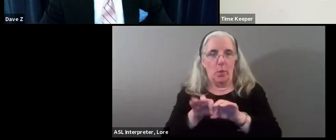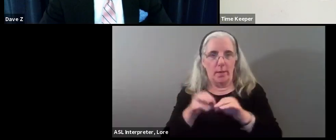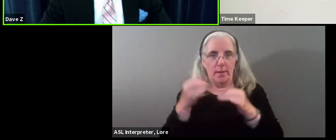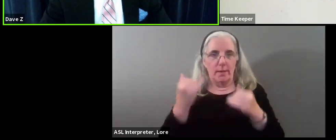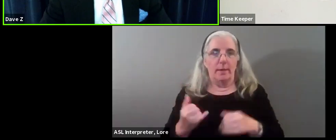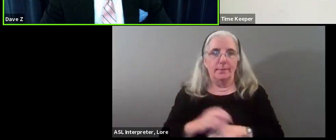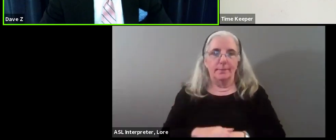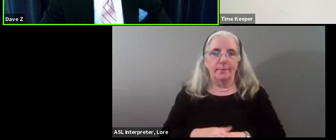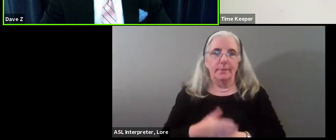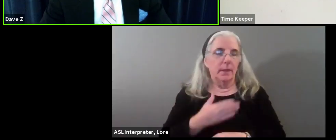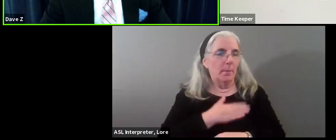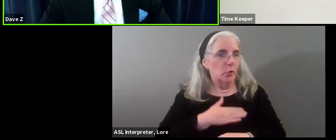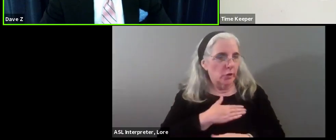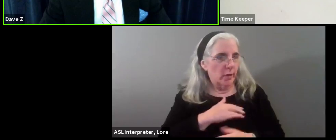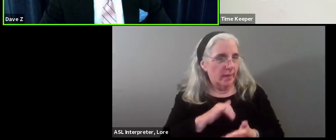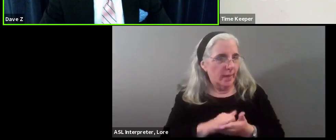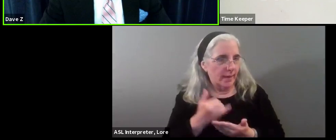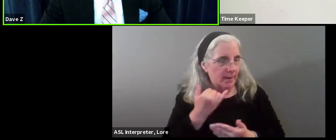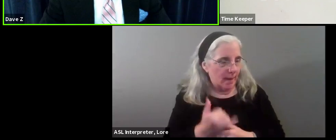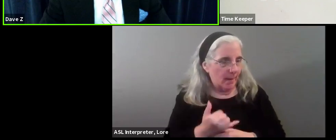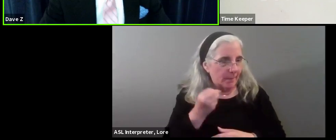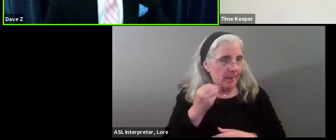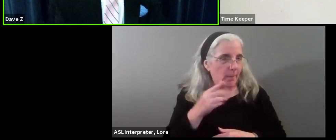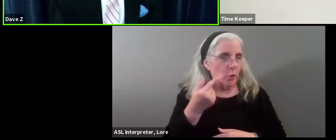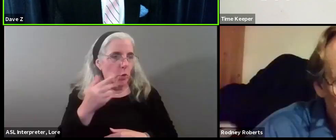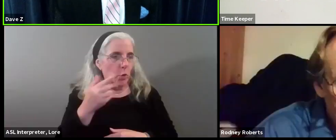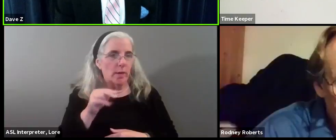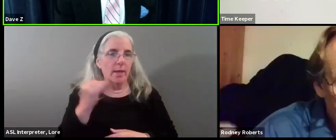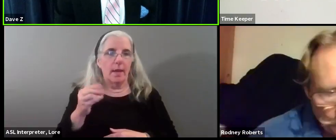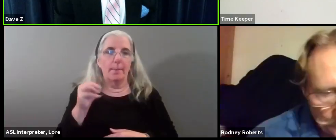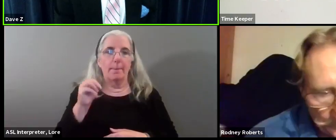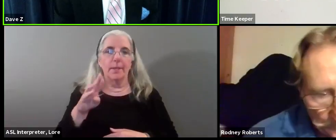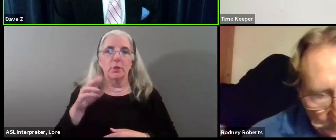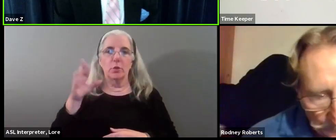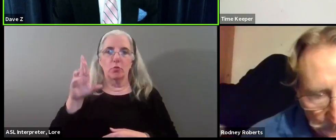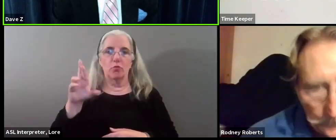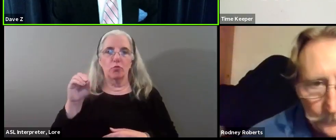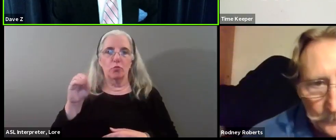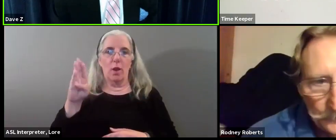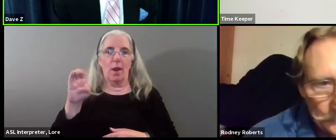We appreciate that, Mr. Gordon. Mr. Roberts, it's time for your say.